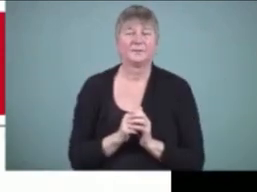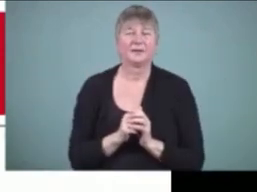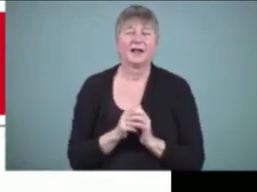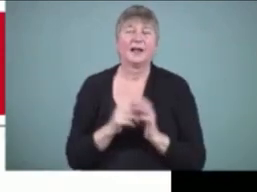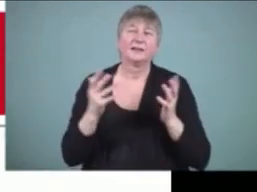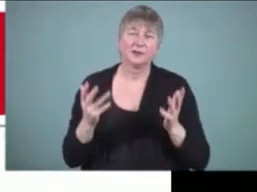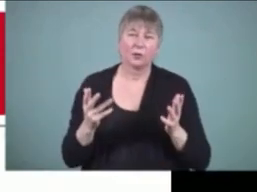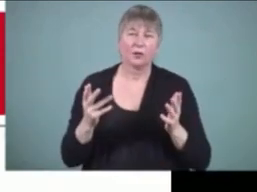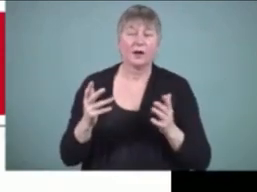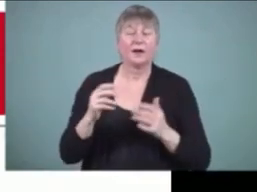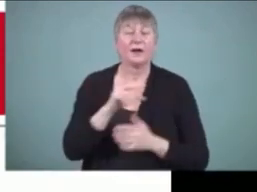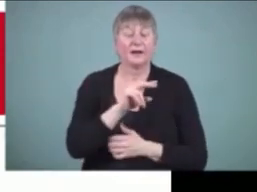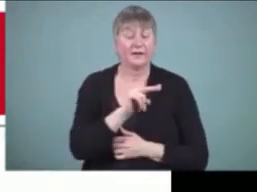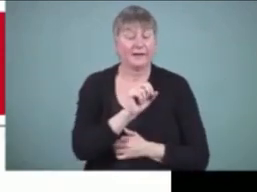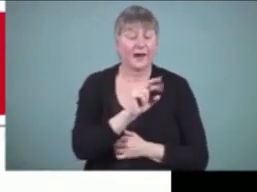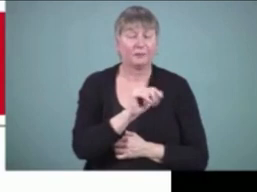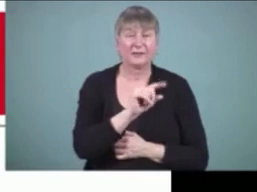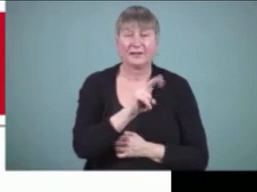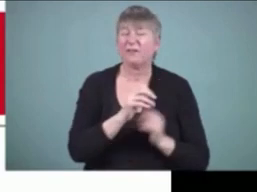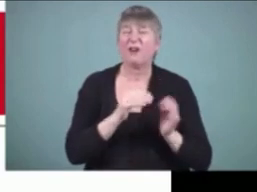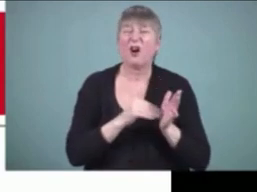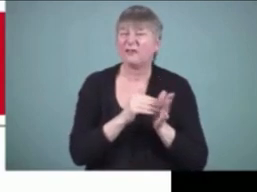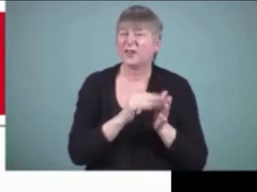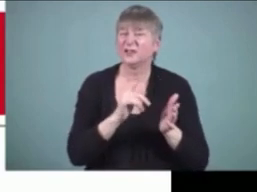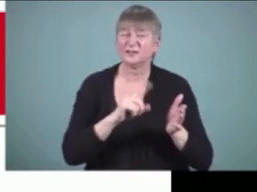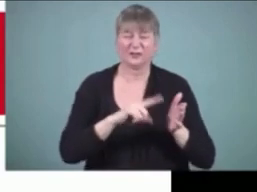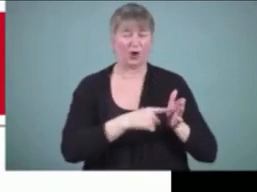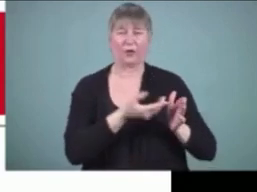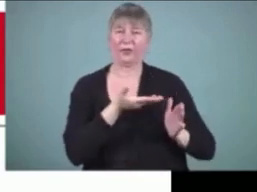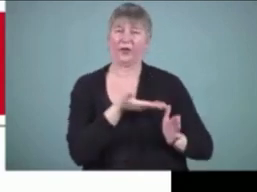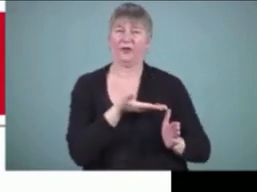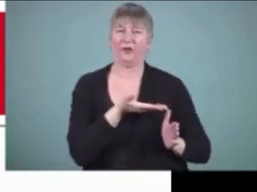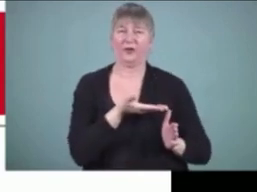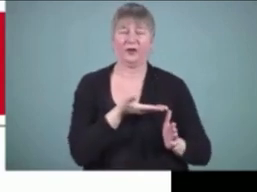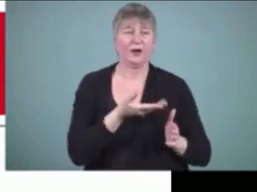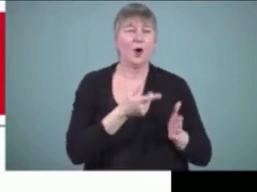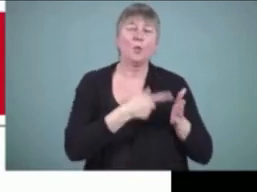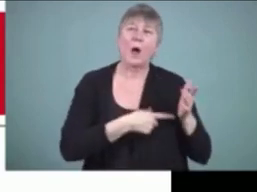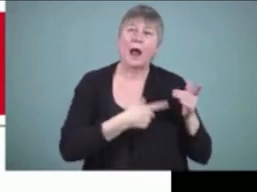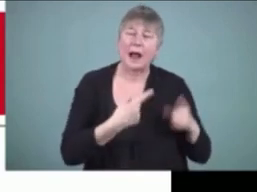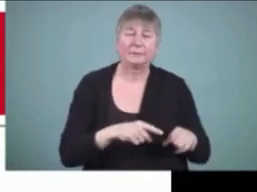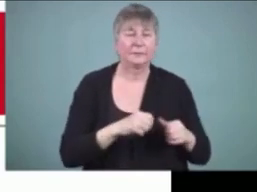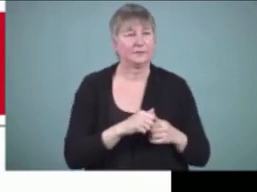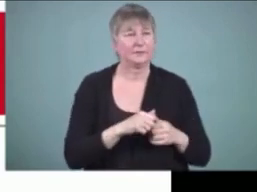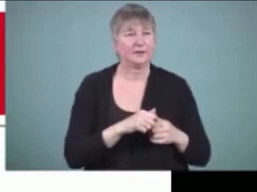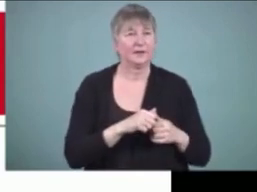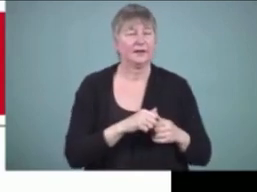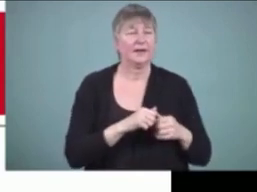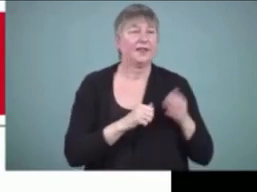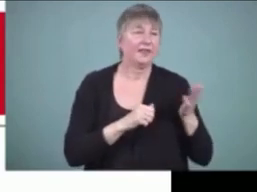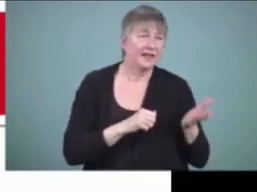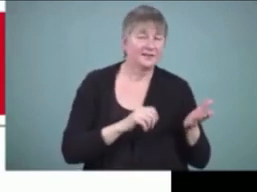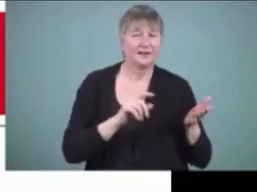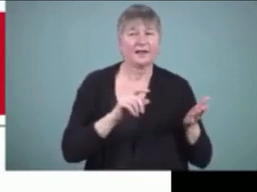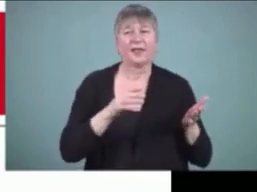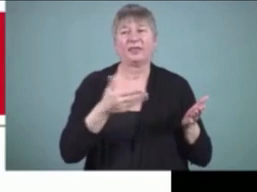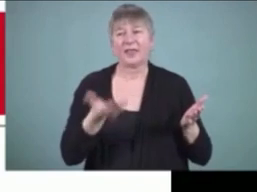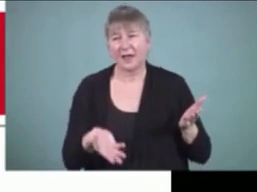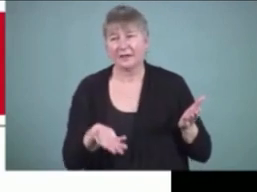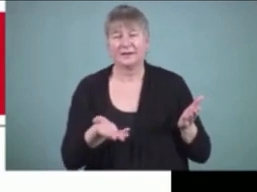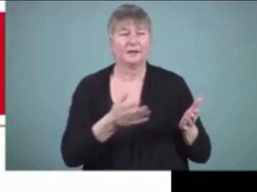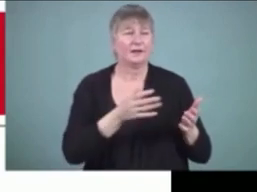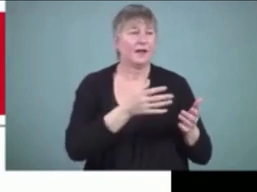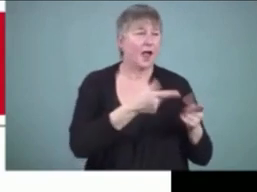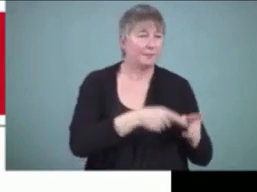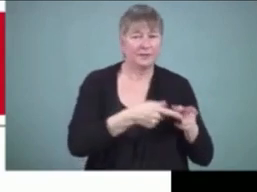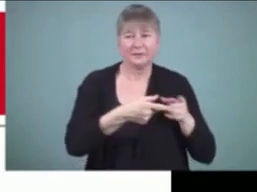narratives it's where we start by narratives it's sort of the what happened the end then stories and that's where we start with writing